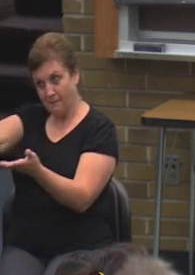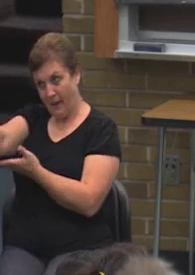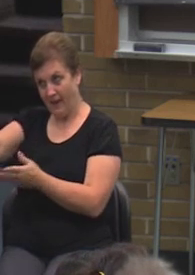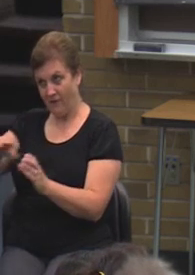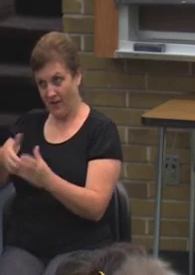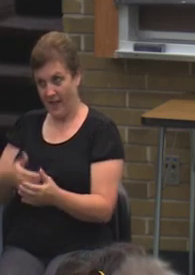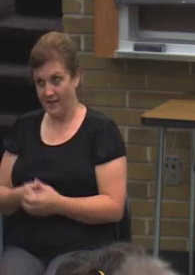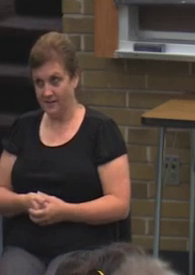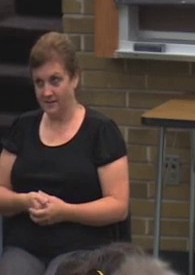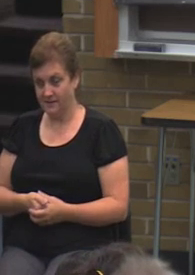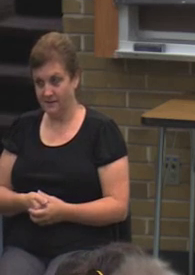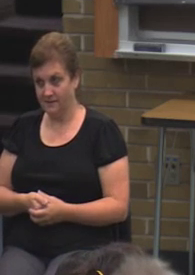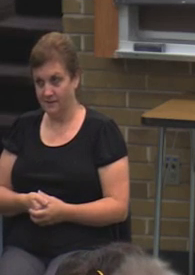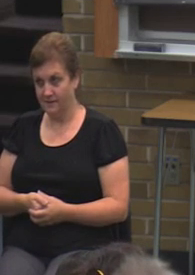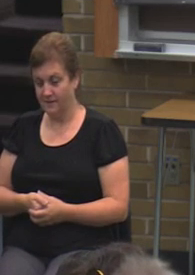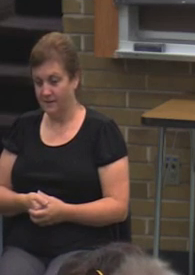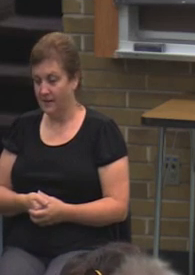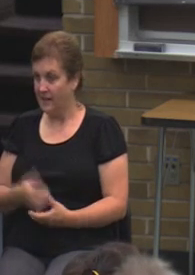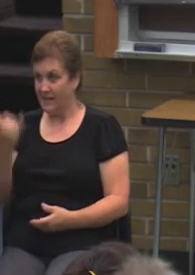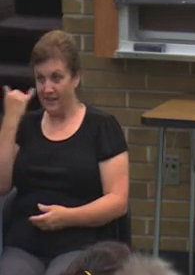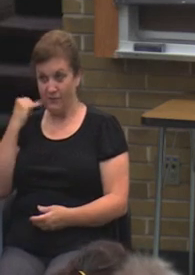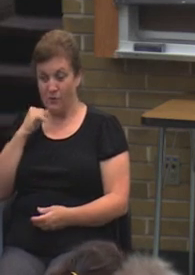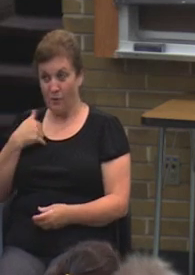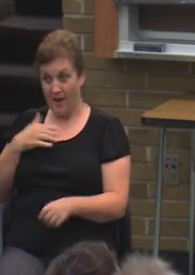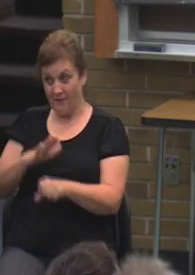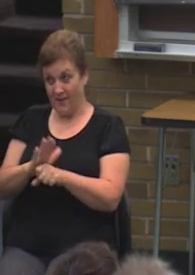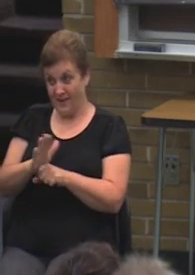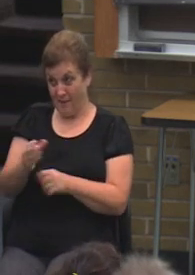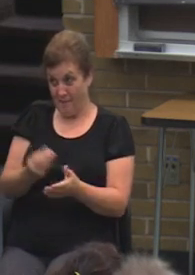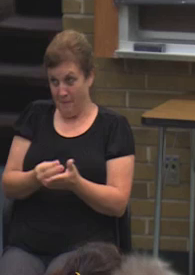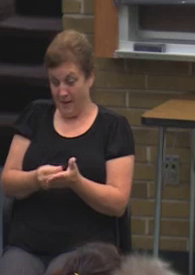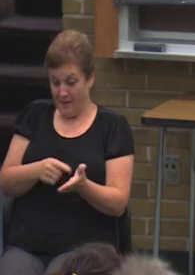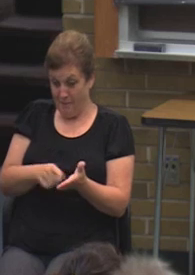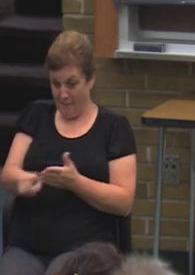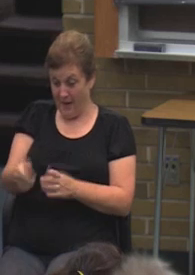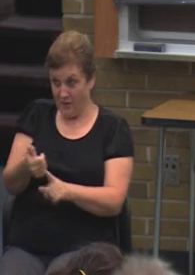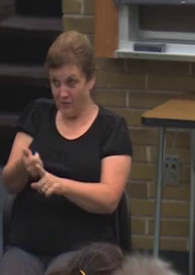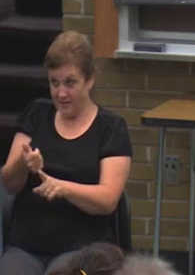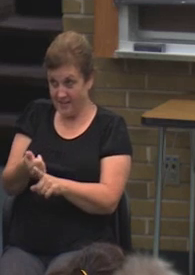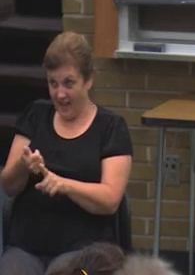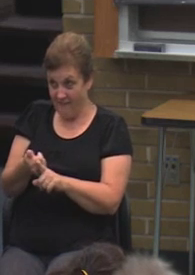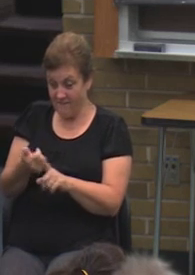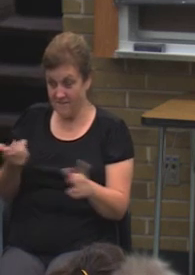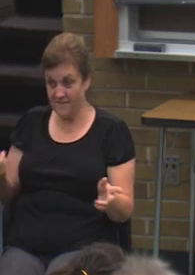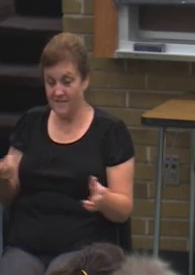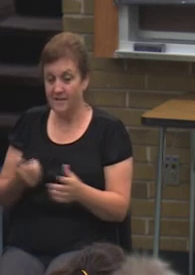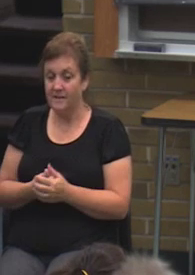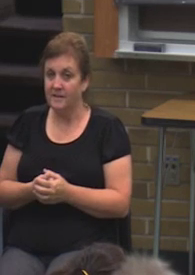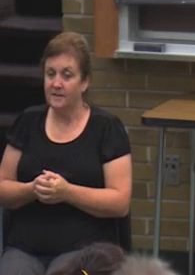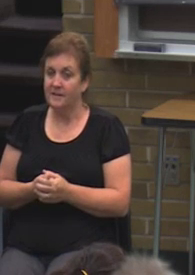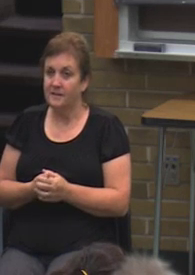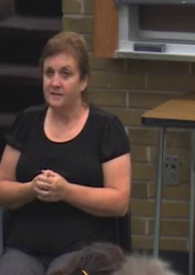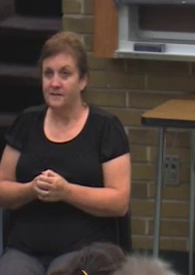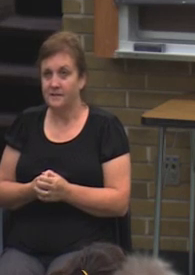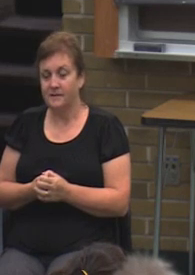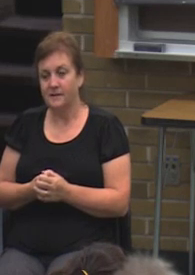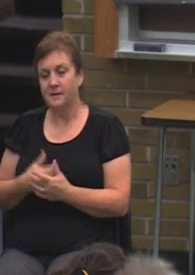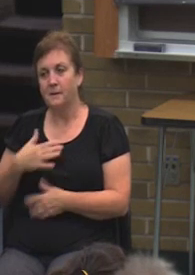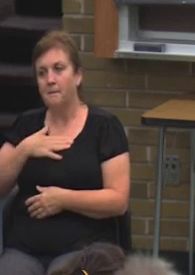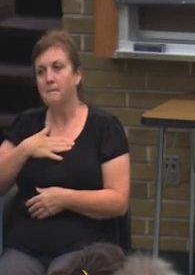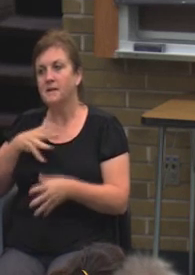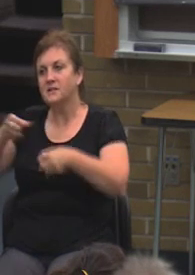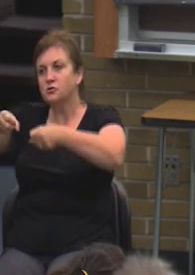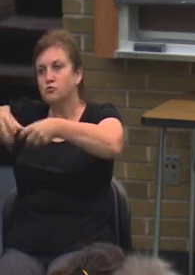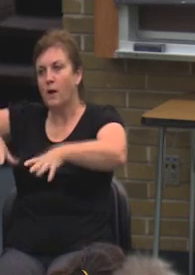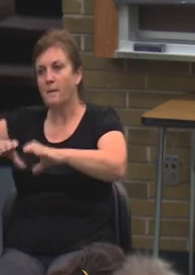speaking, if you do not have the resources to pay for tuition and fees outside of financial aid, and if it does not work in your favor, please drop